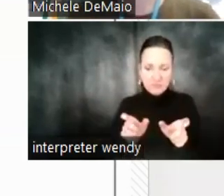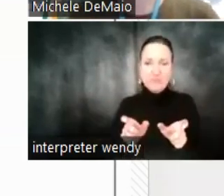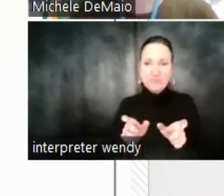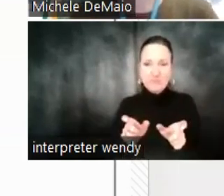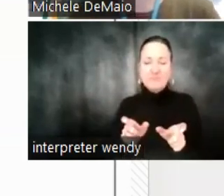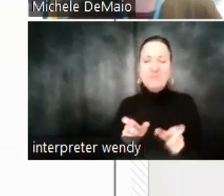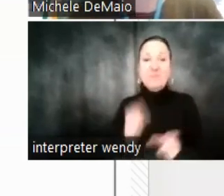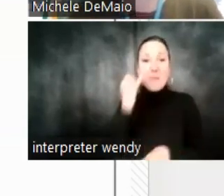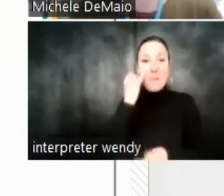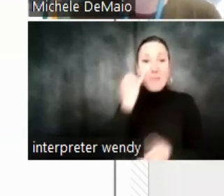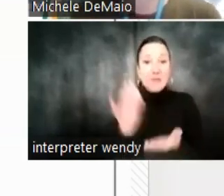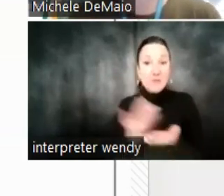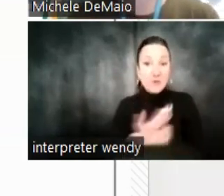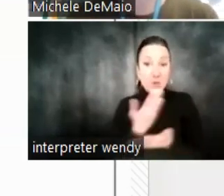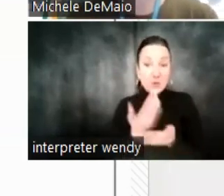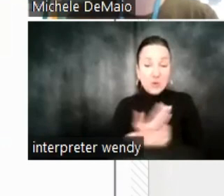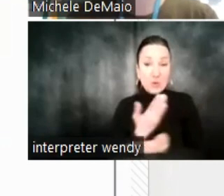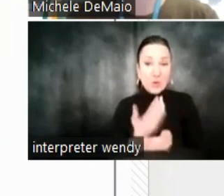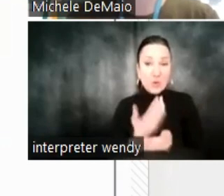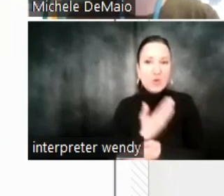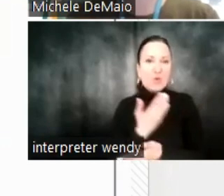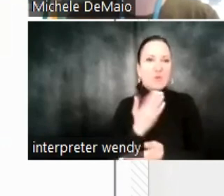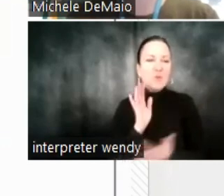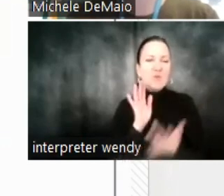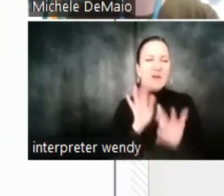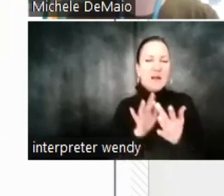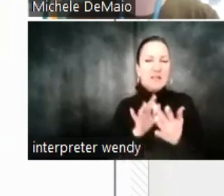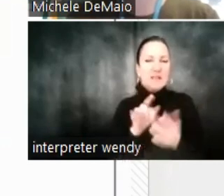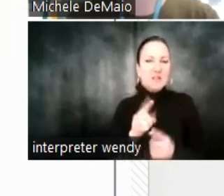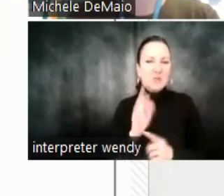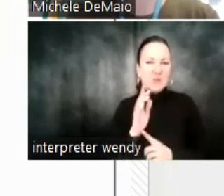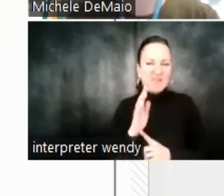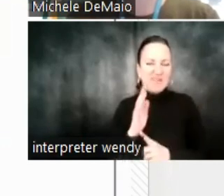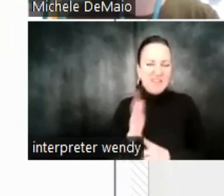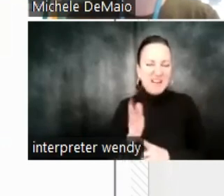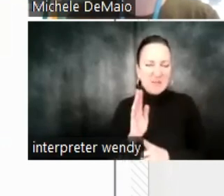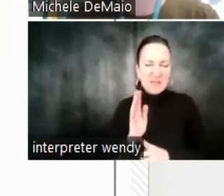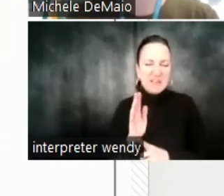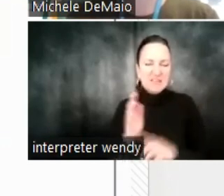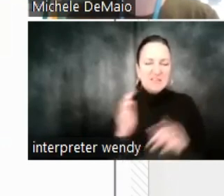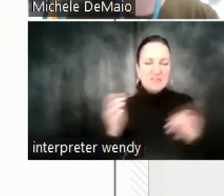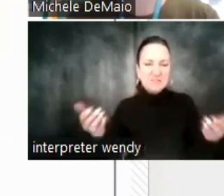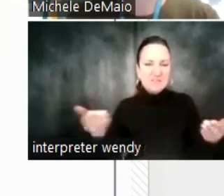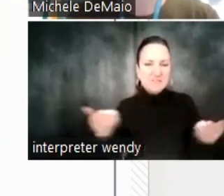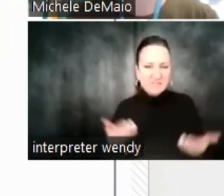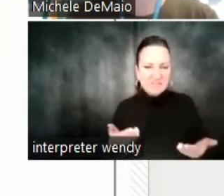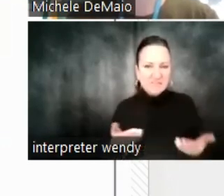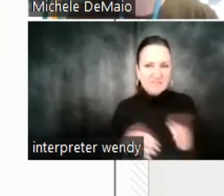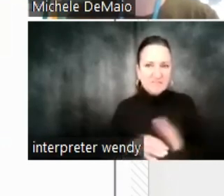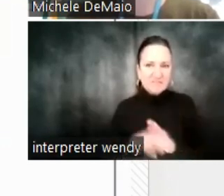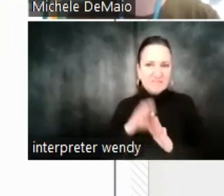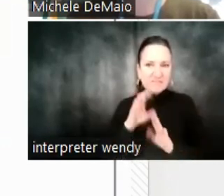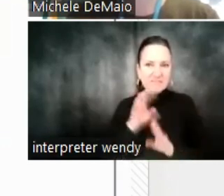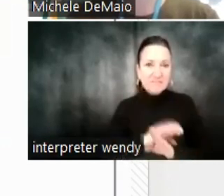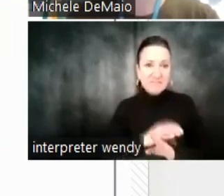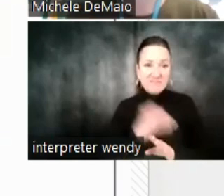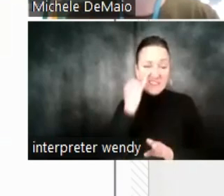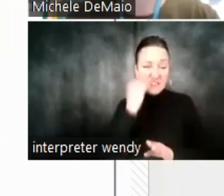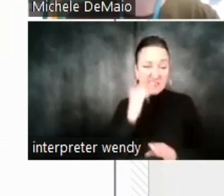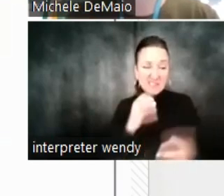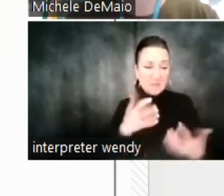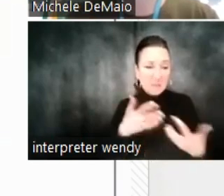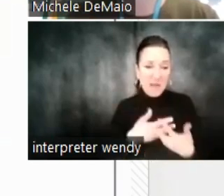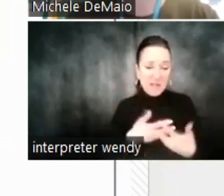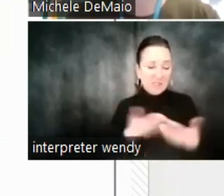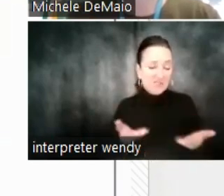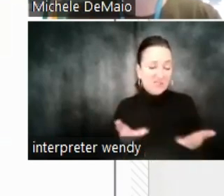reach out for a five minute phone call on Wednesday with a with an invite on your calendar. And the time you could change the time and